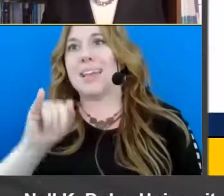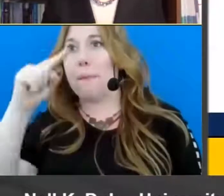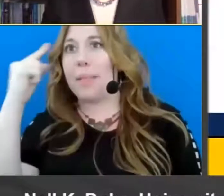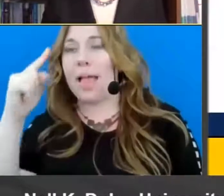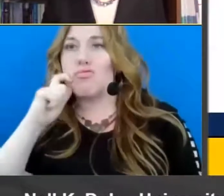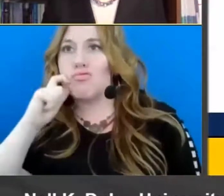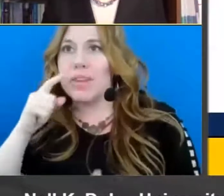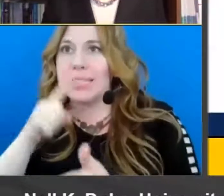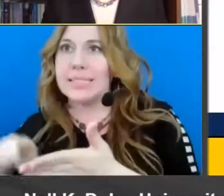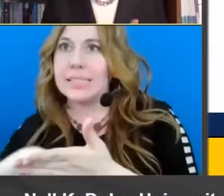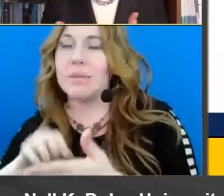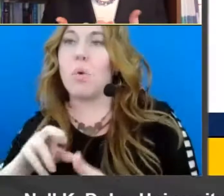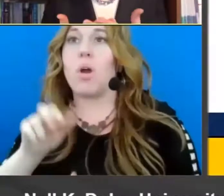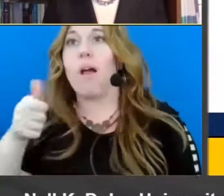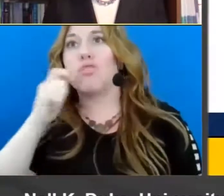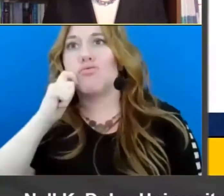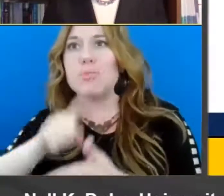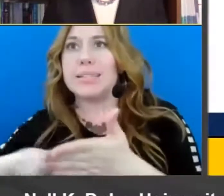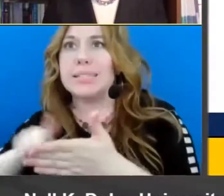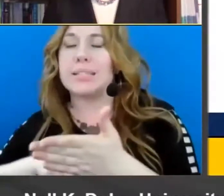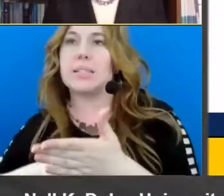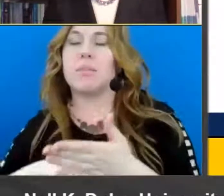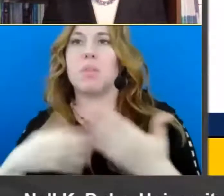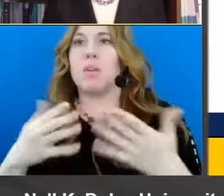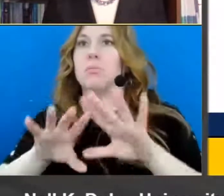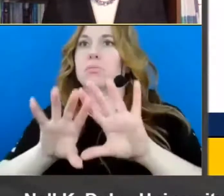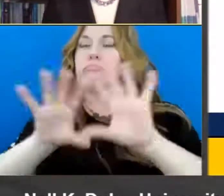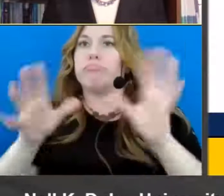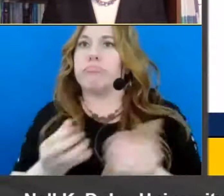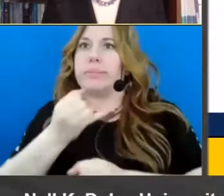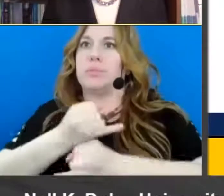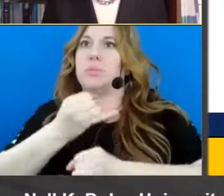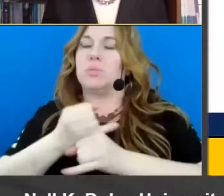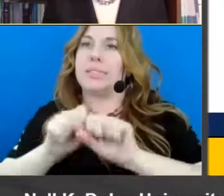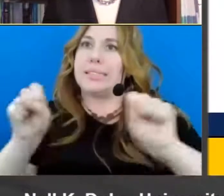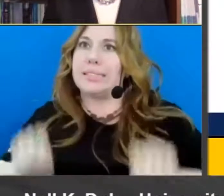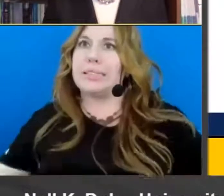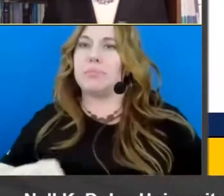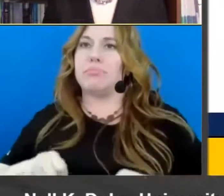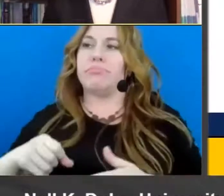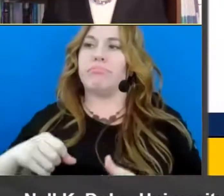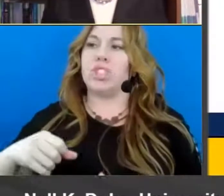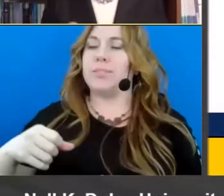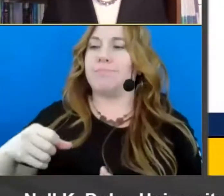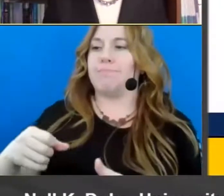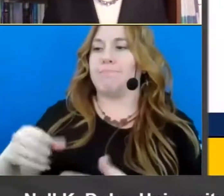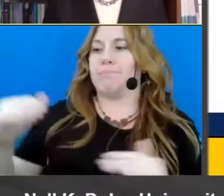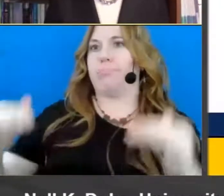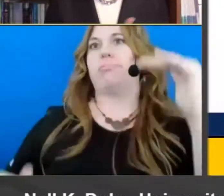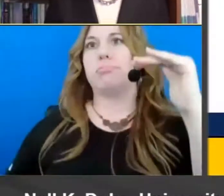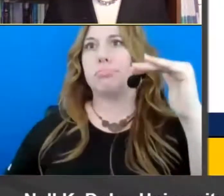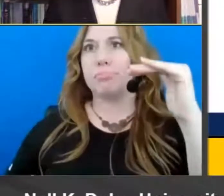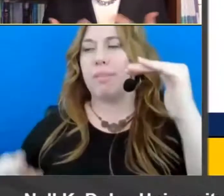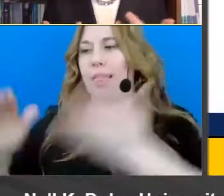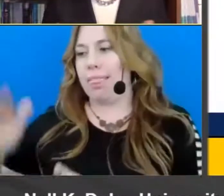other kinds that is systematically um denying some kids as many opportunities as other kids um